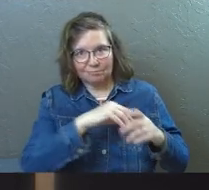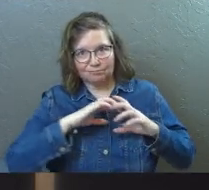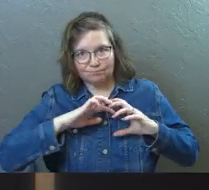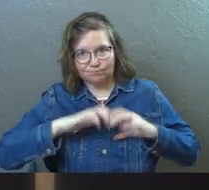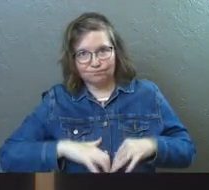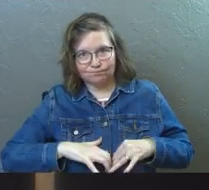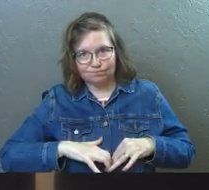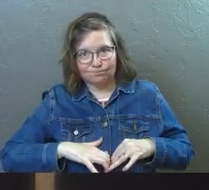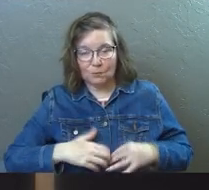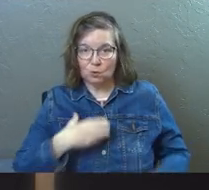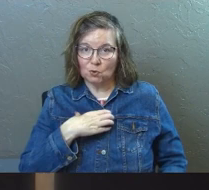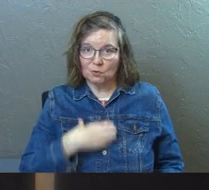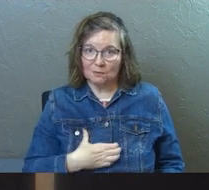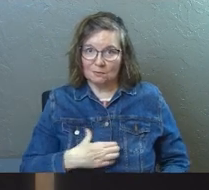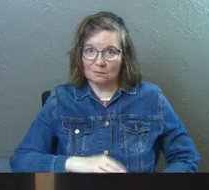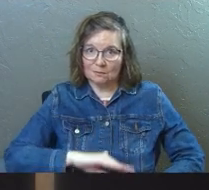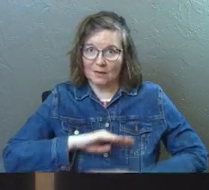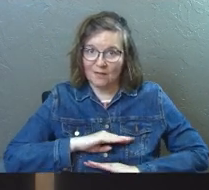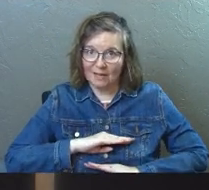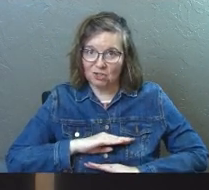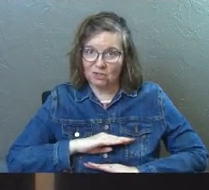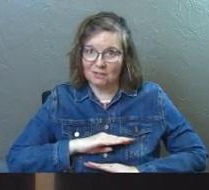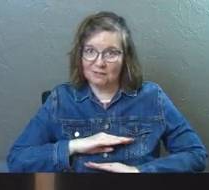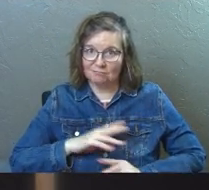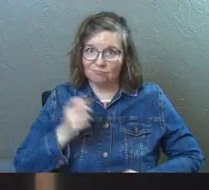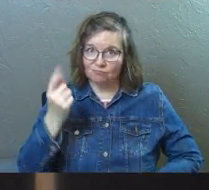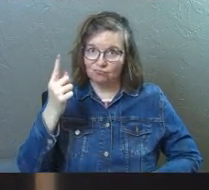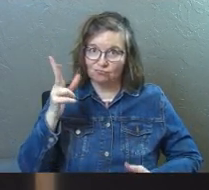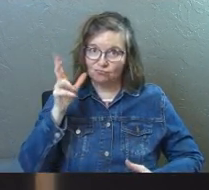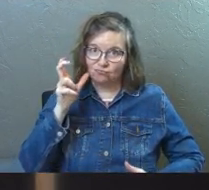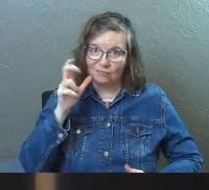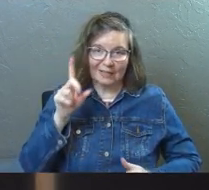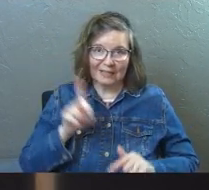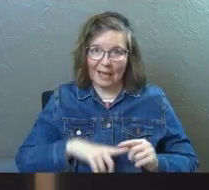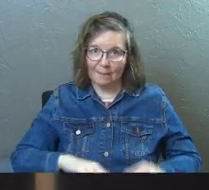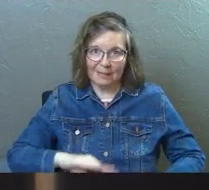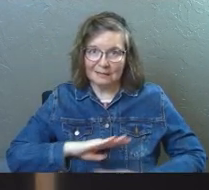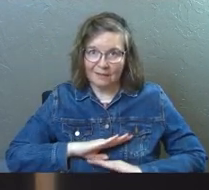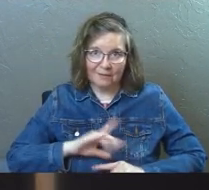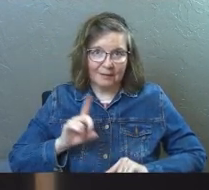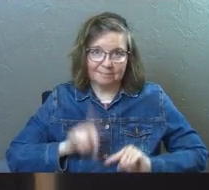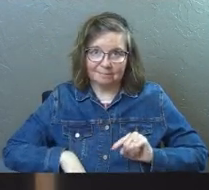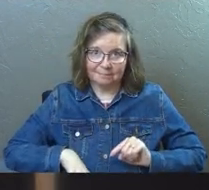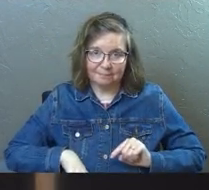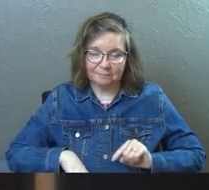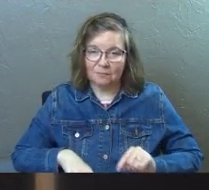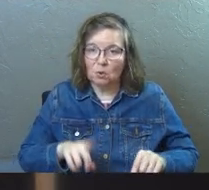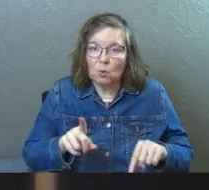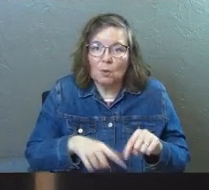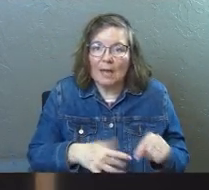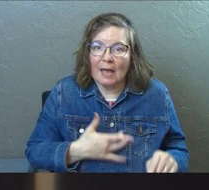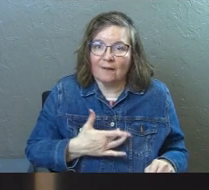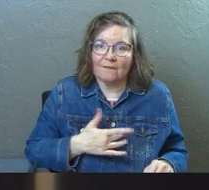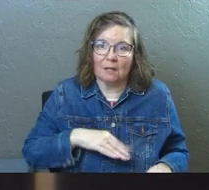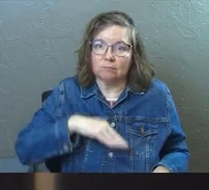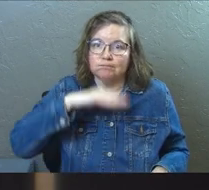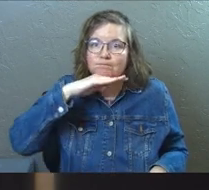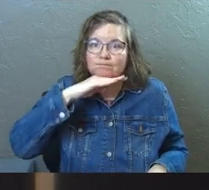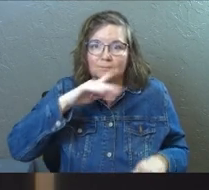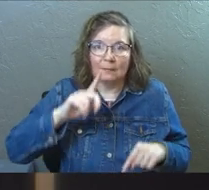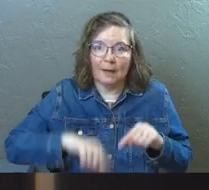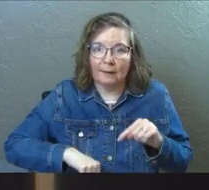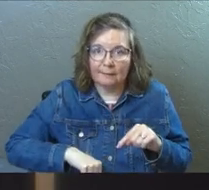Your satisfaction receptors can't ever be satisfied. You can't ever feel full.